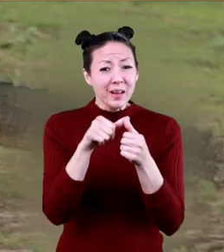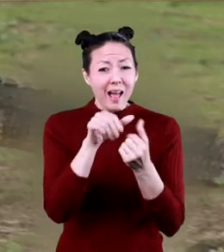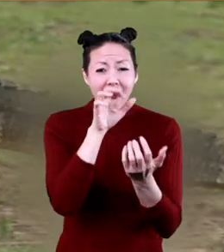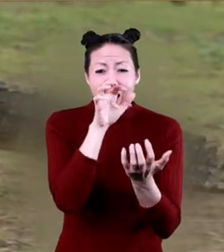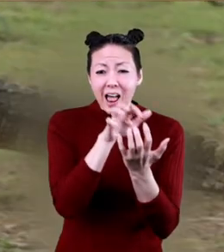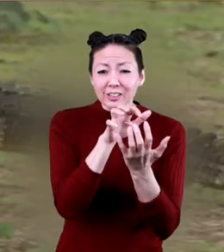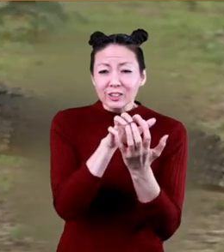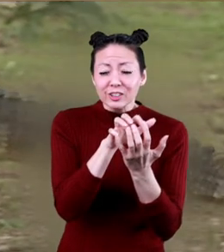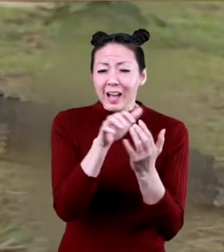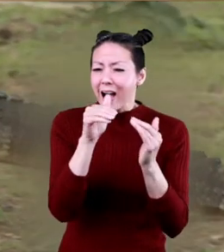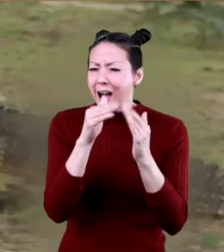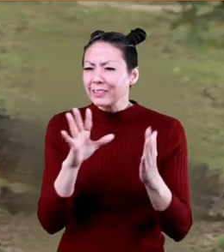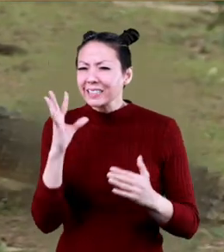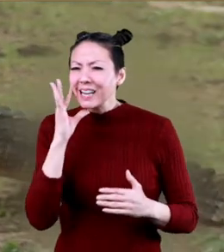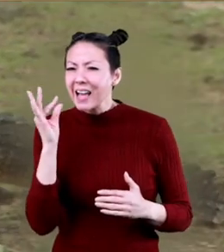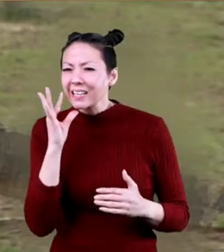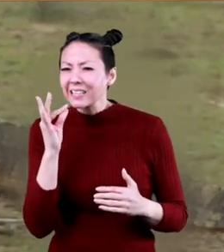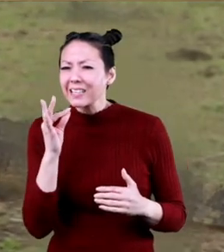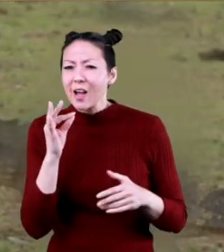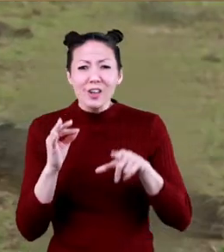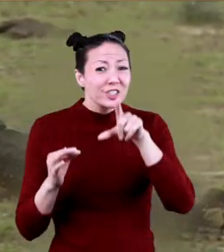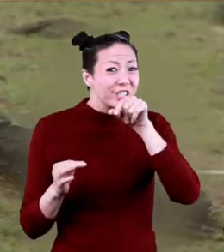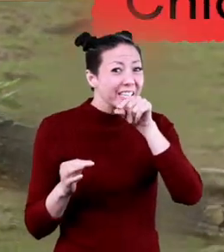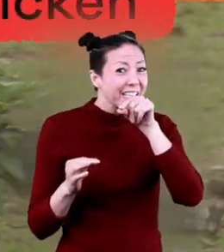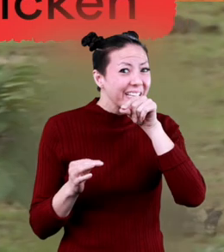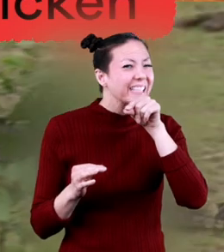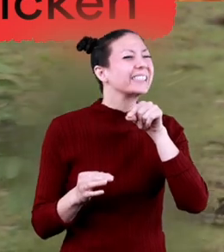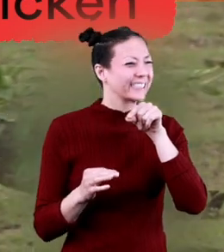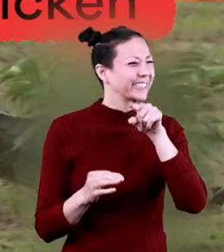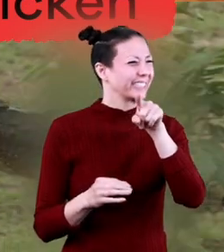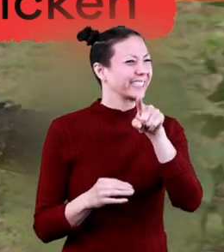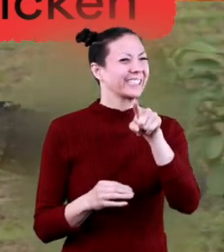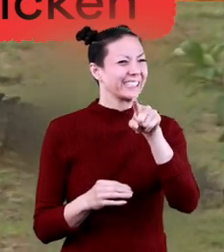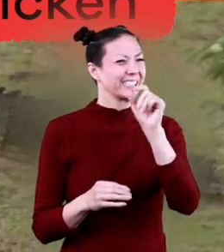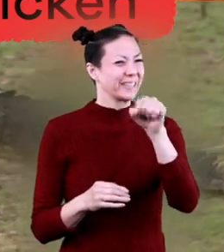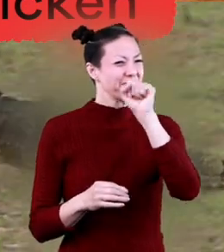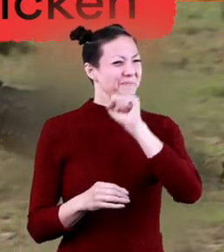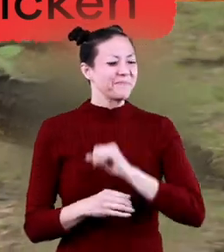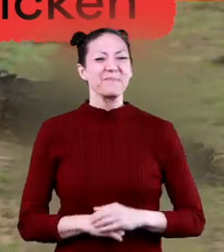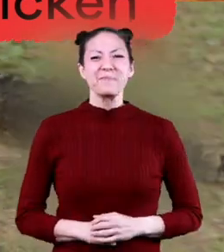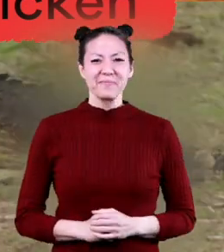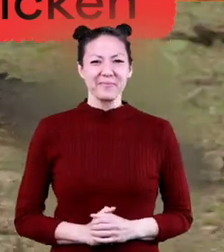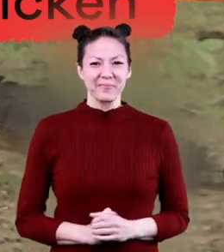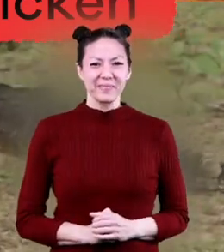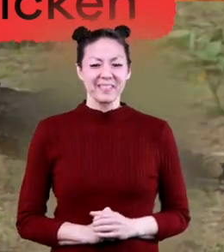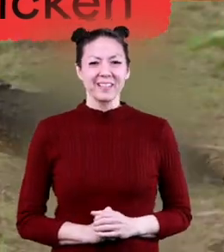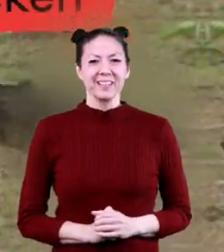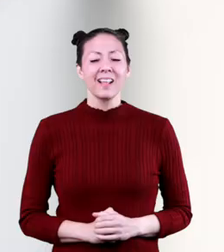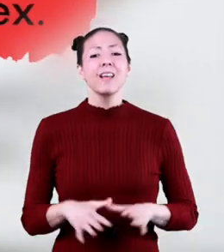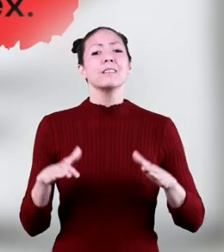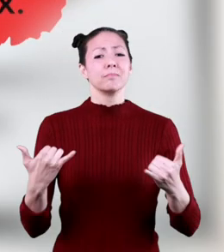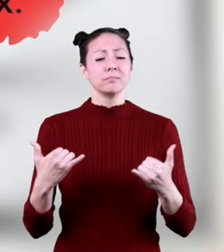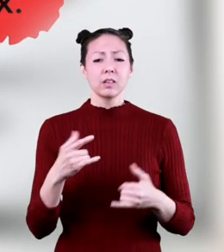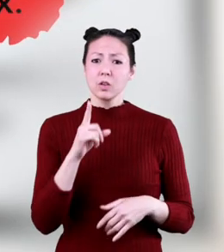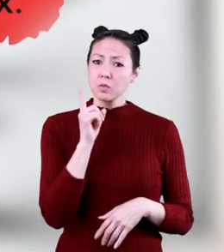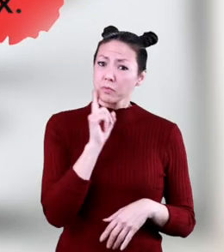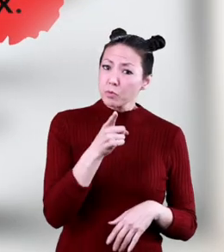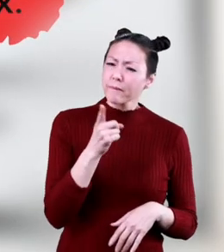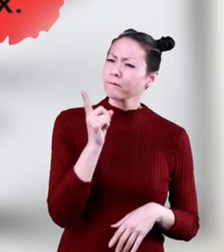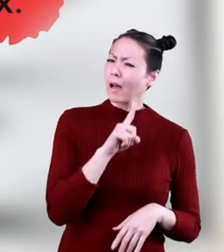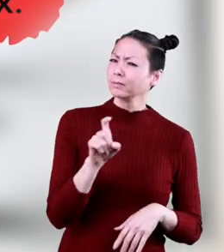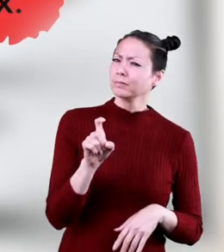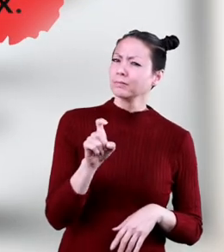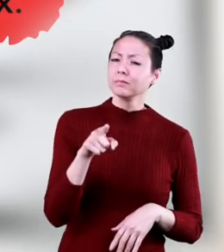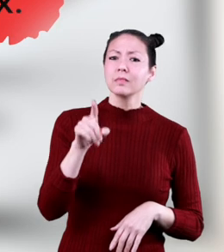Did you remember alligators, house cats, or chicken? Great job! True